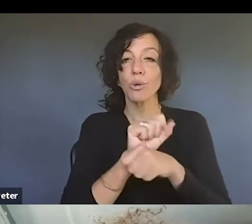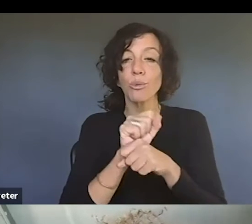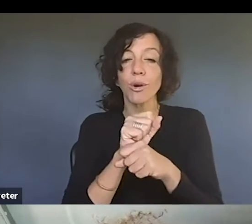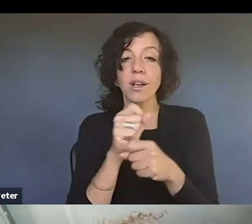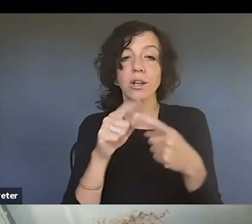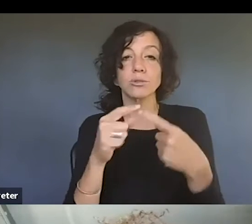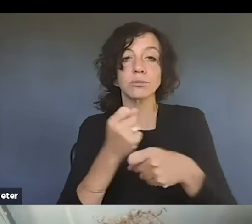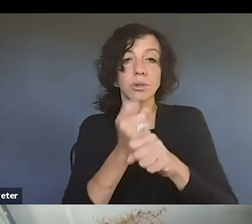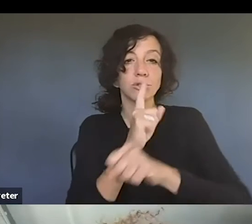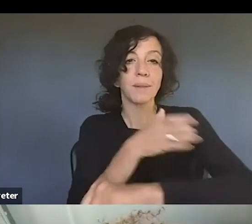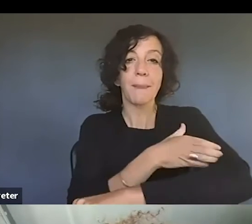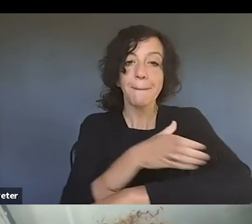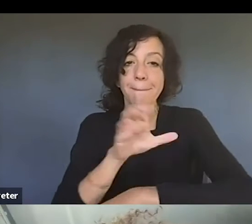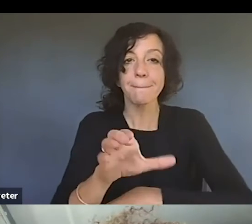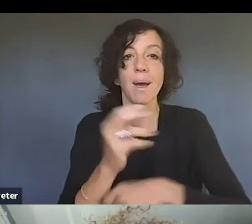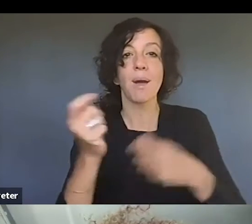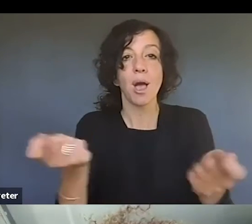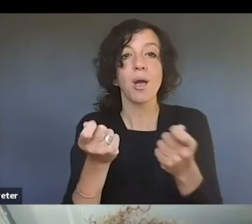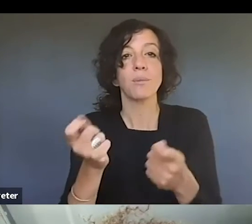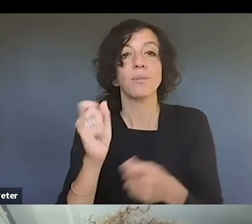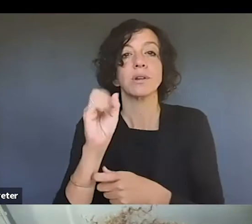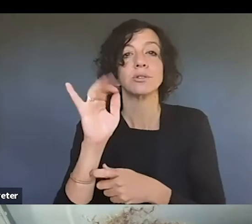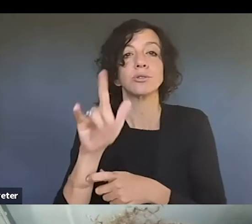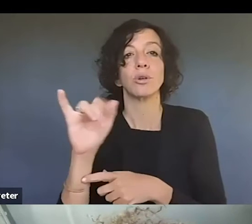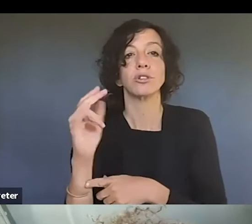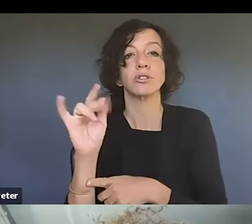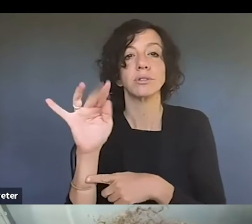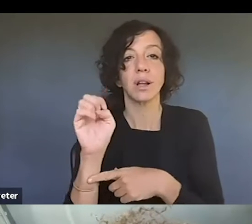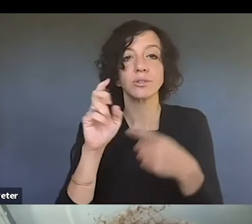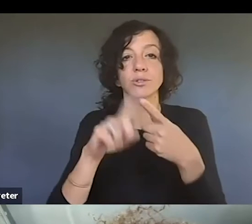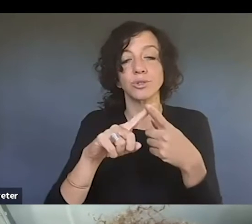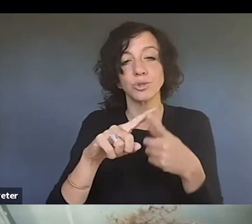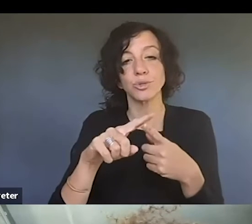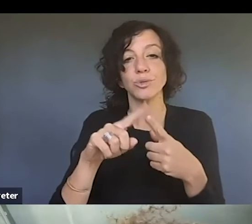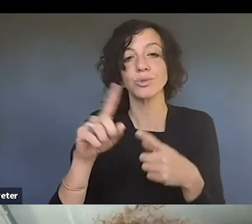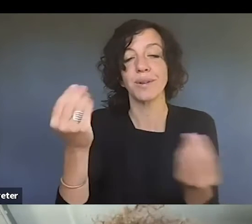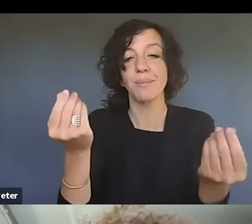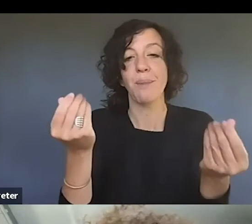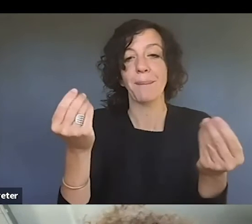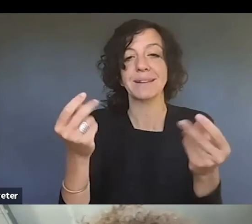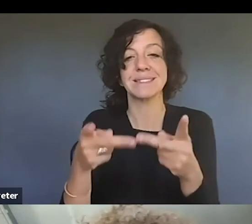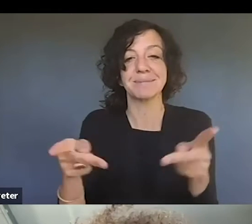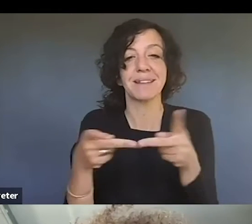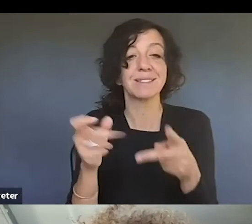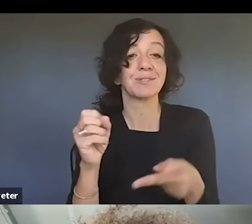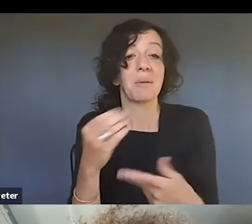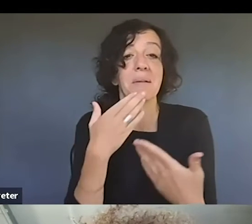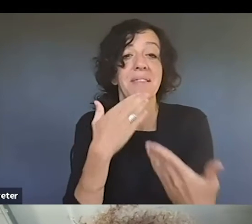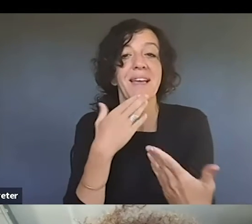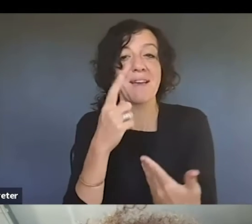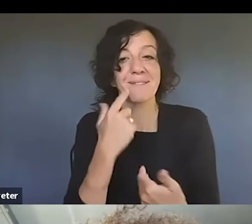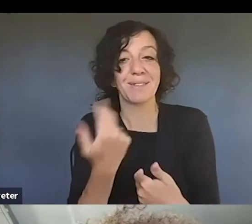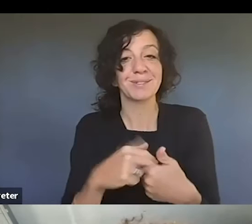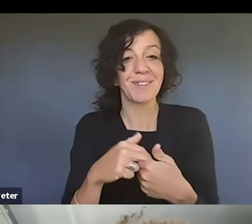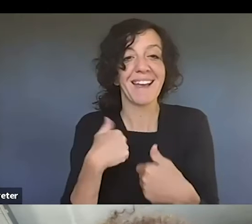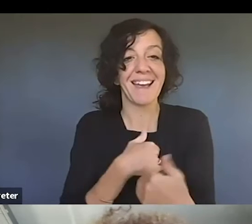to empower and, and bring that social justice lens to the intellectual property space. So I'm really excited to have you guys on the line